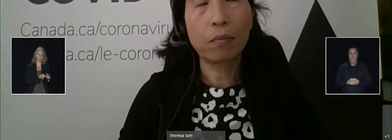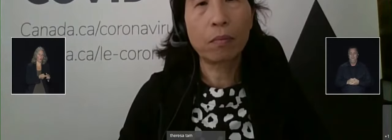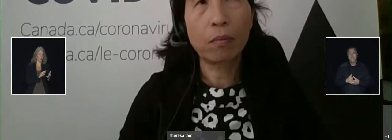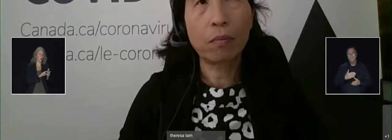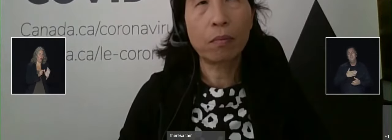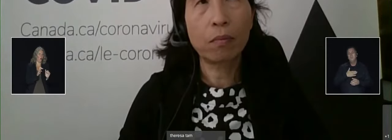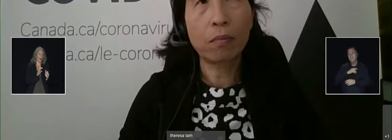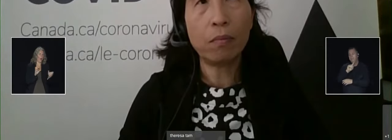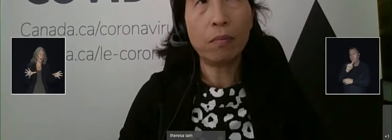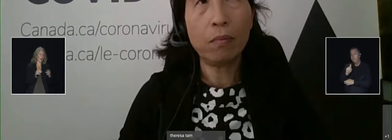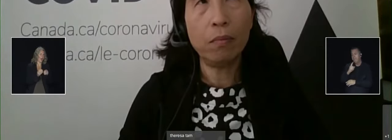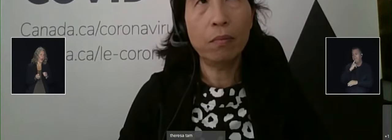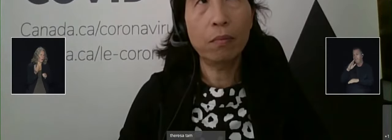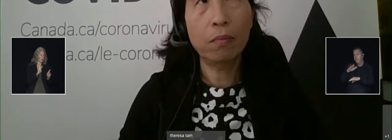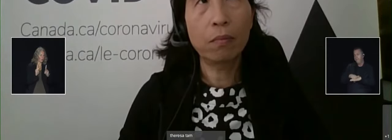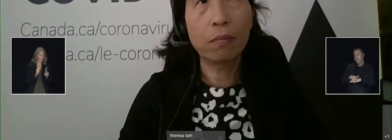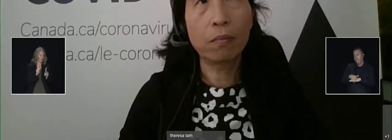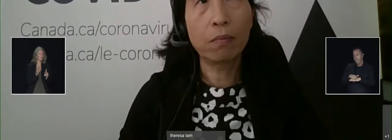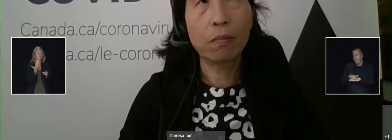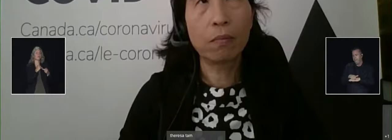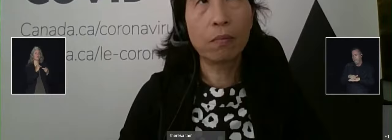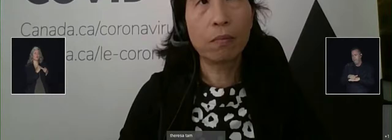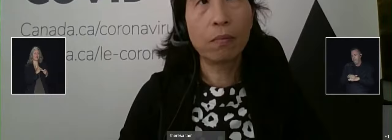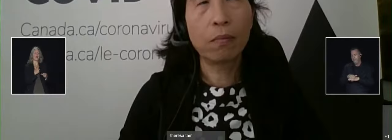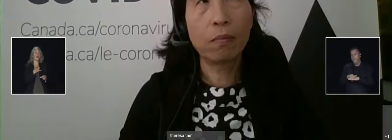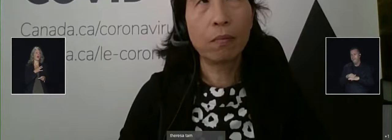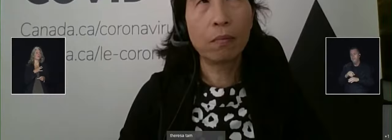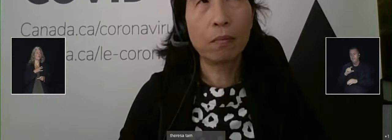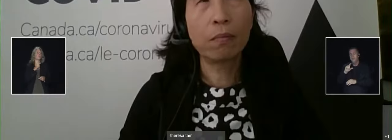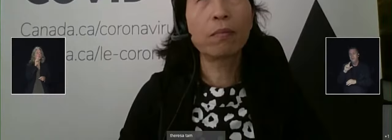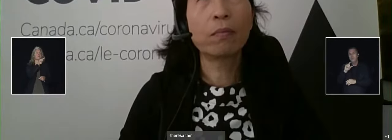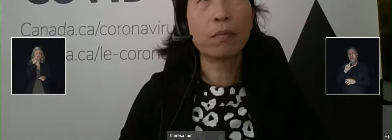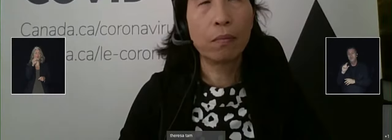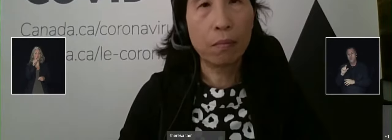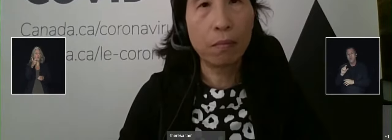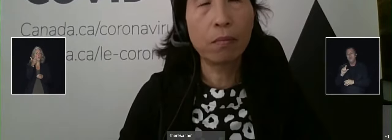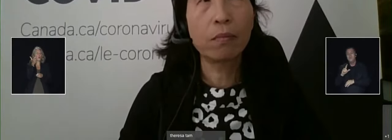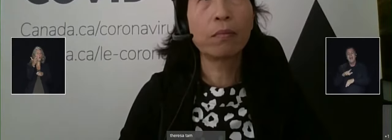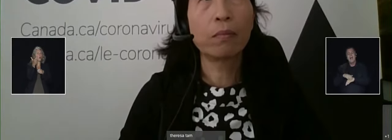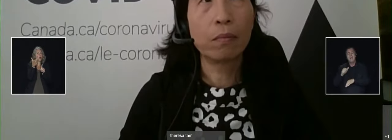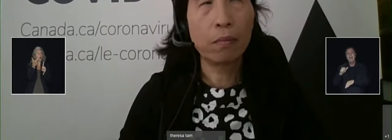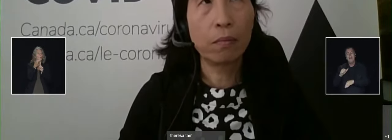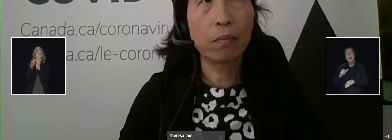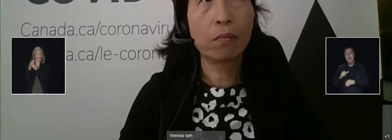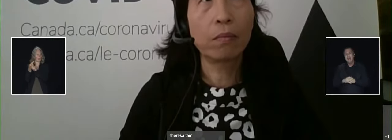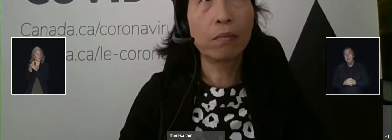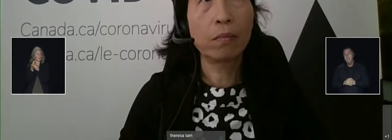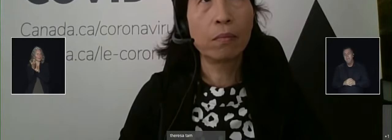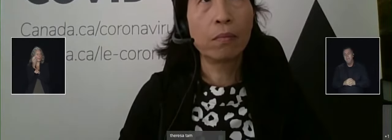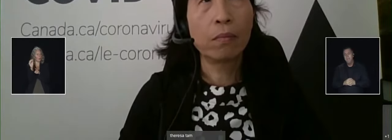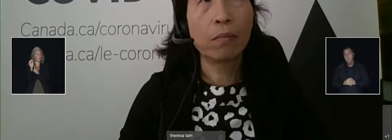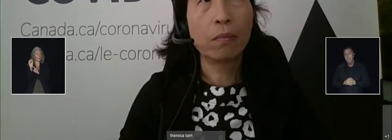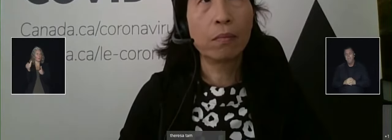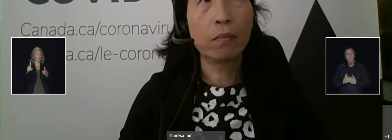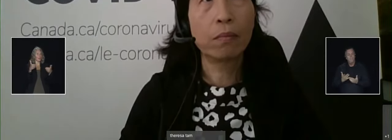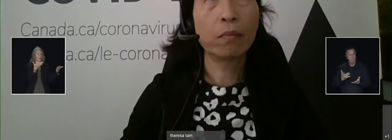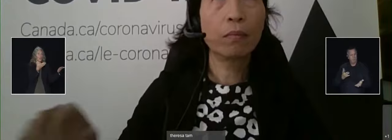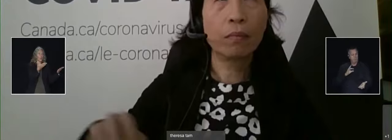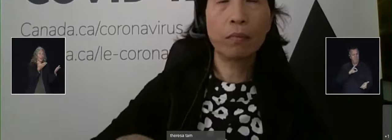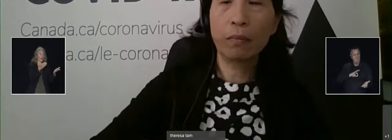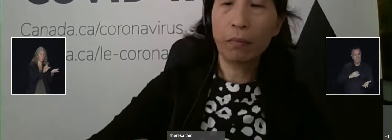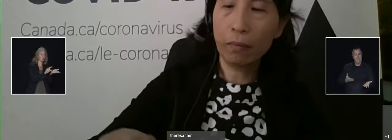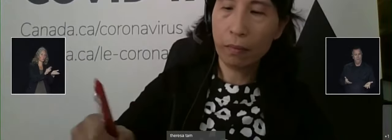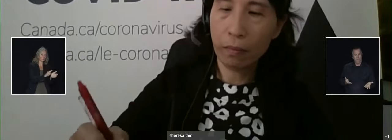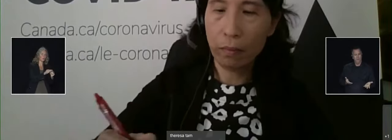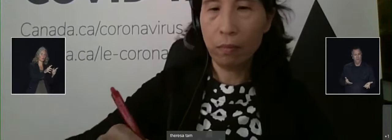The two mRNA manufacturers have now submitted data to the U.S. on the benefits of booster shots. What impact could booster shots